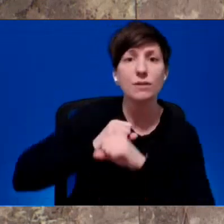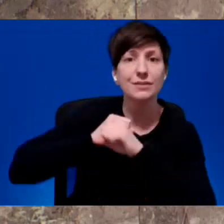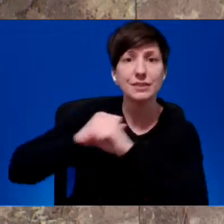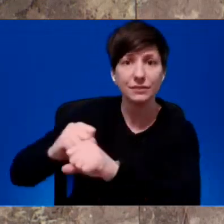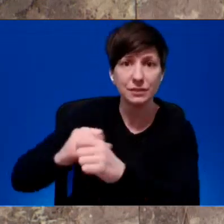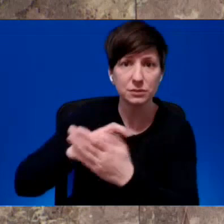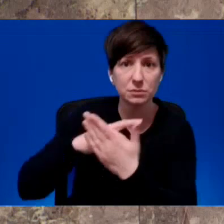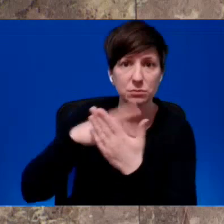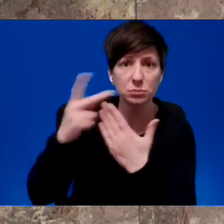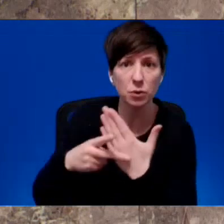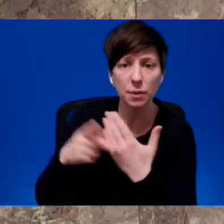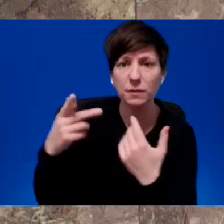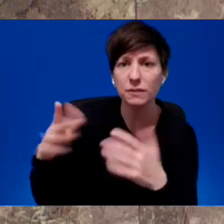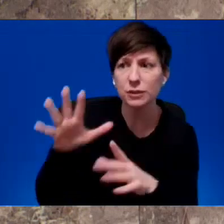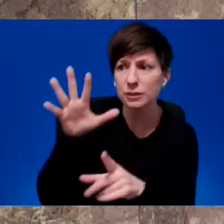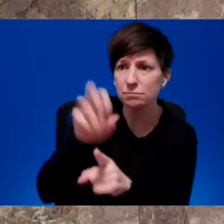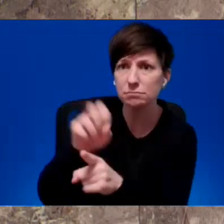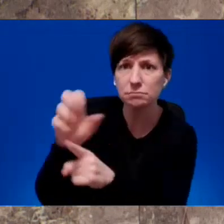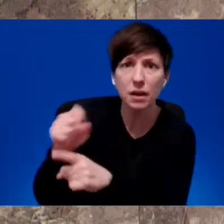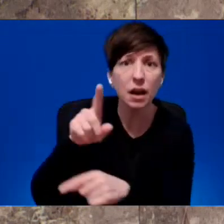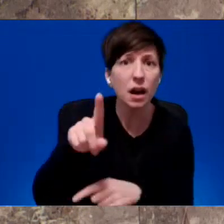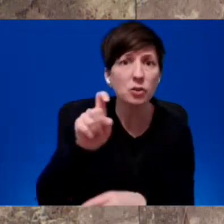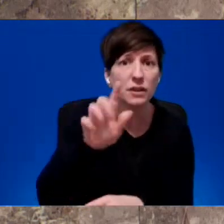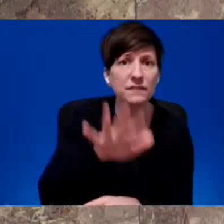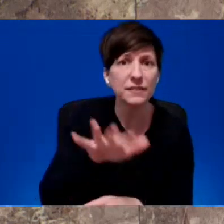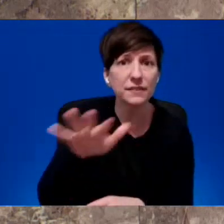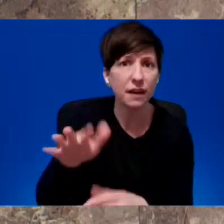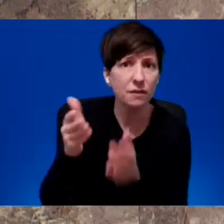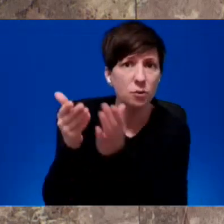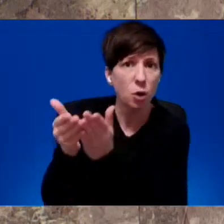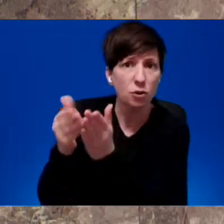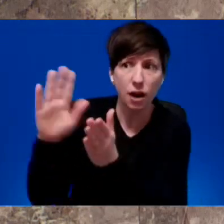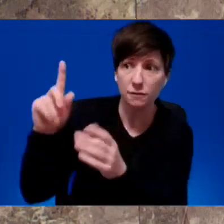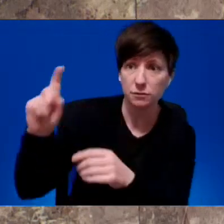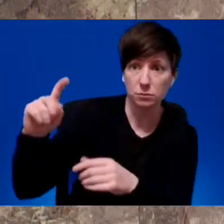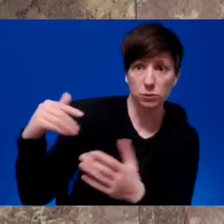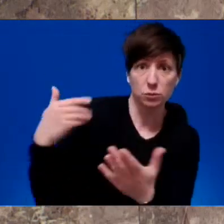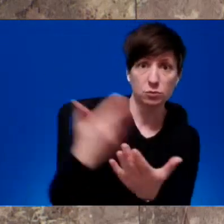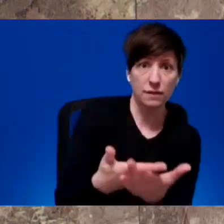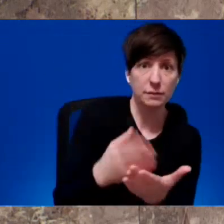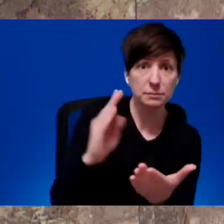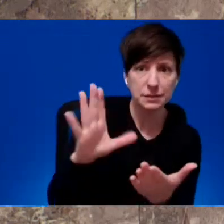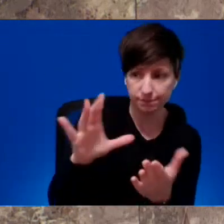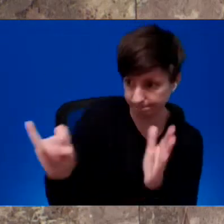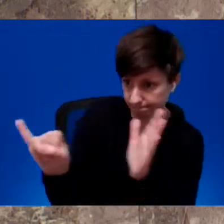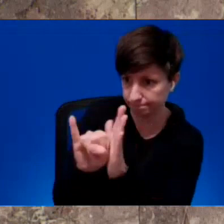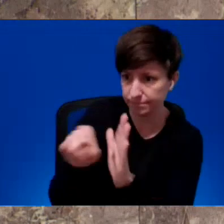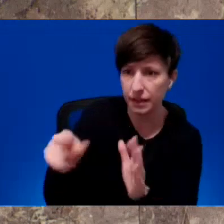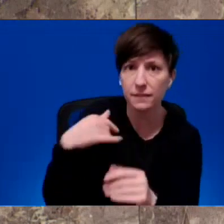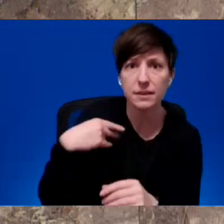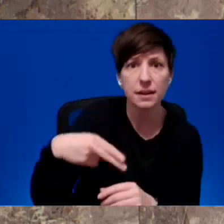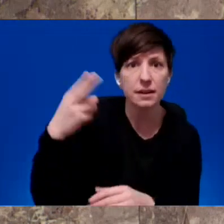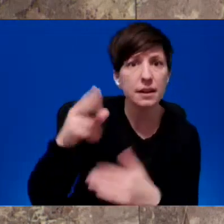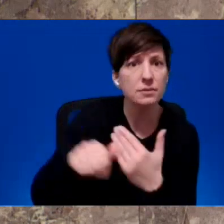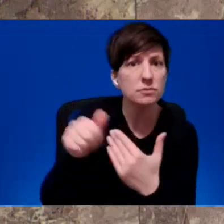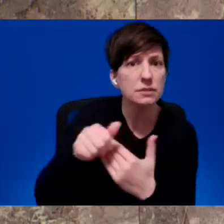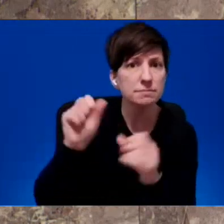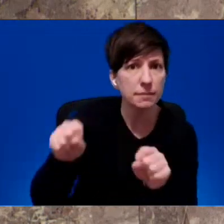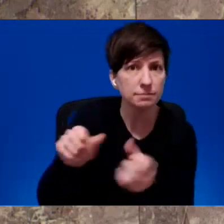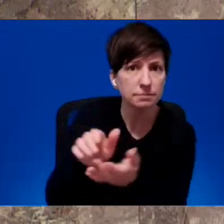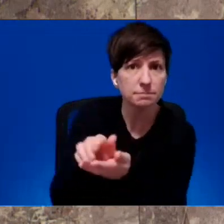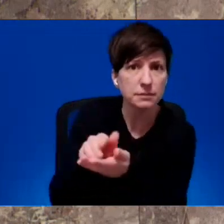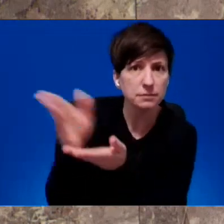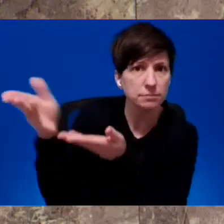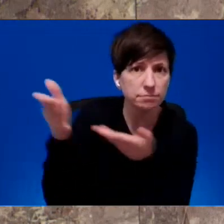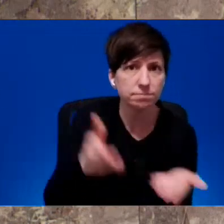155 watercraft on their way into BC that were identified as having high risk of mussels. 79 vessels